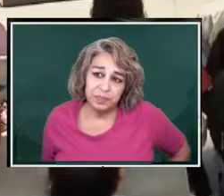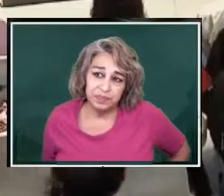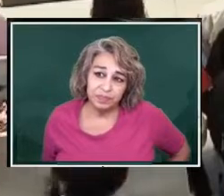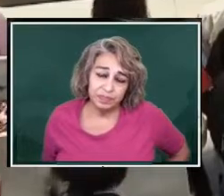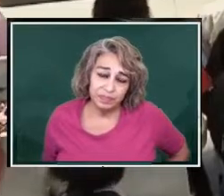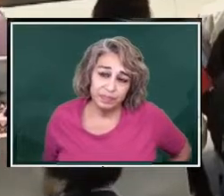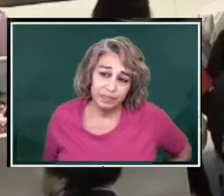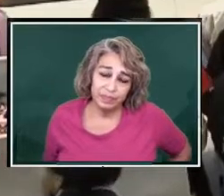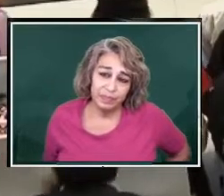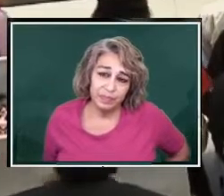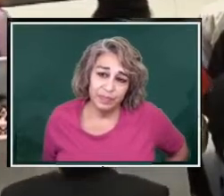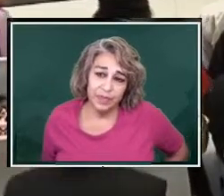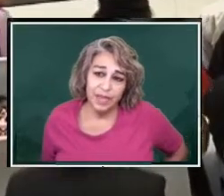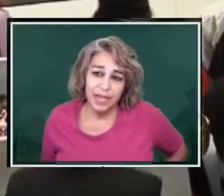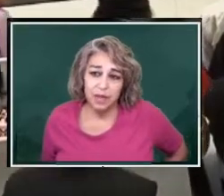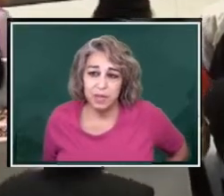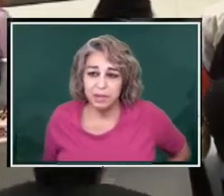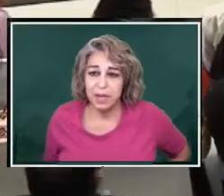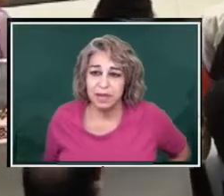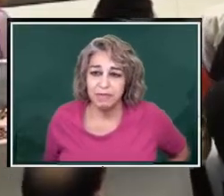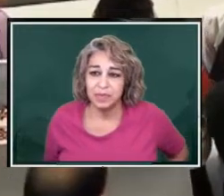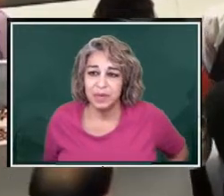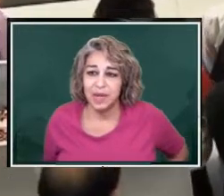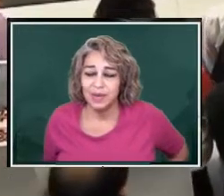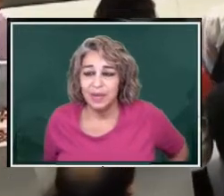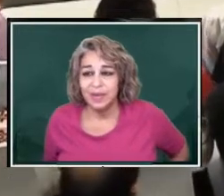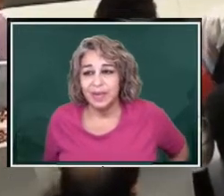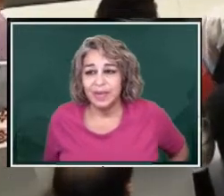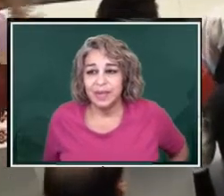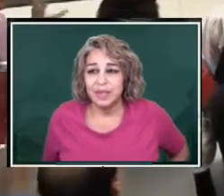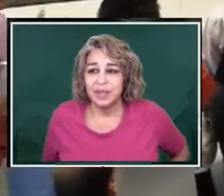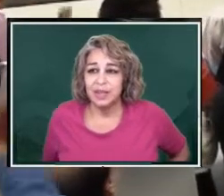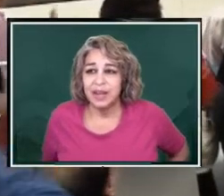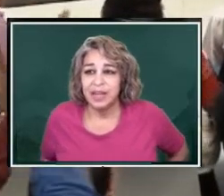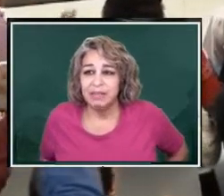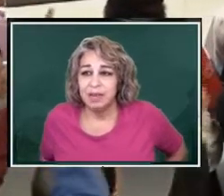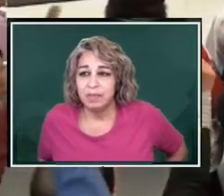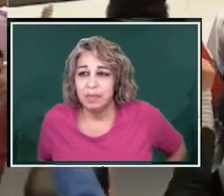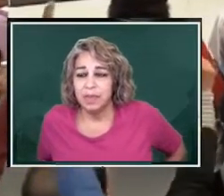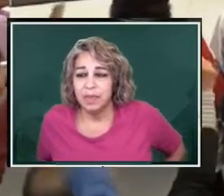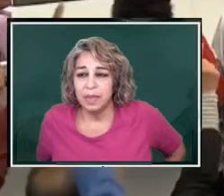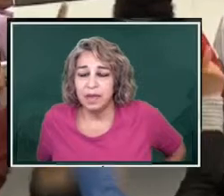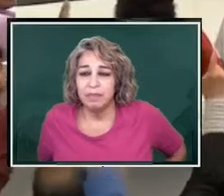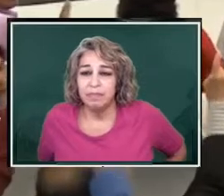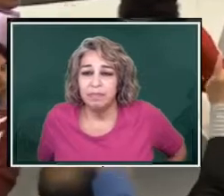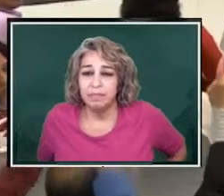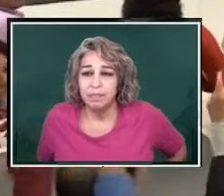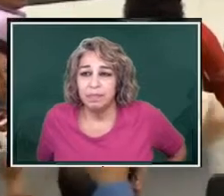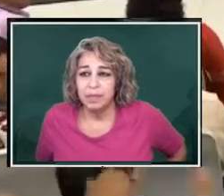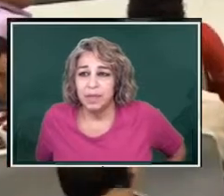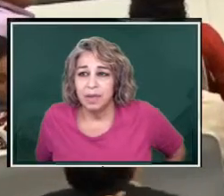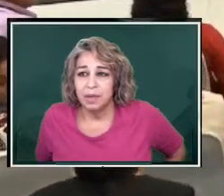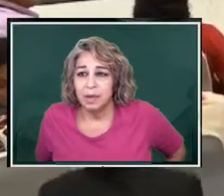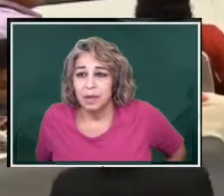Durango. He who was pending from Durango. So they're going to give the...